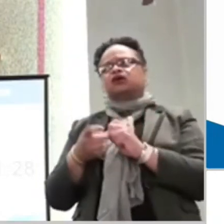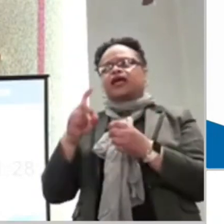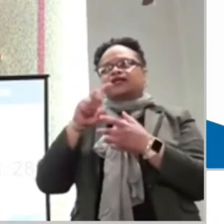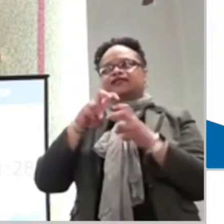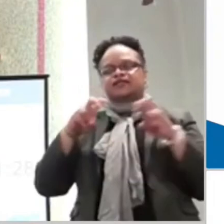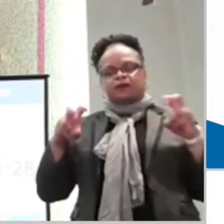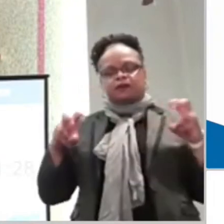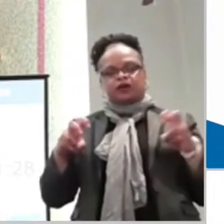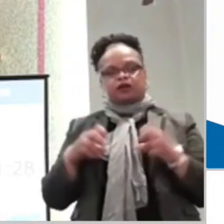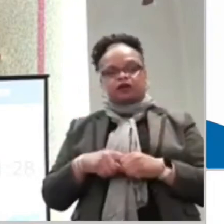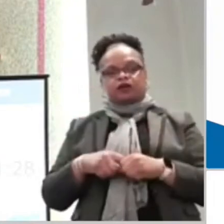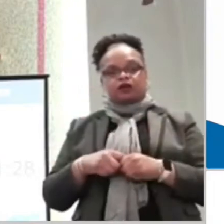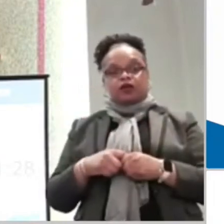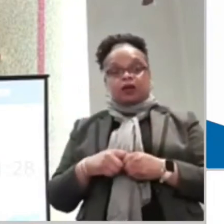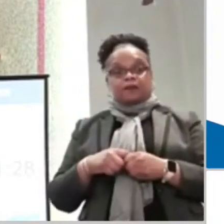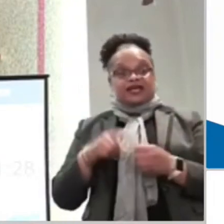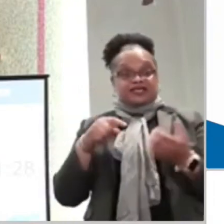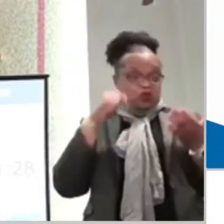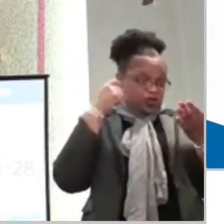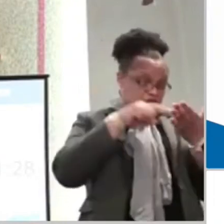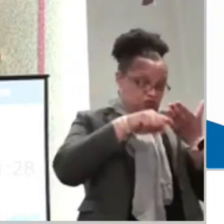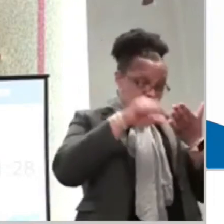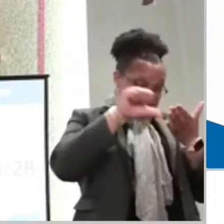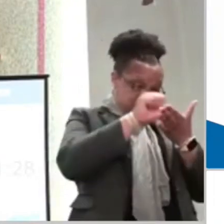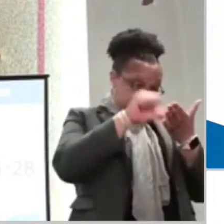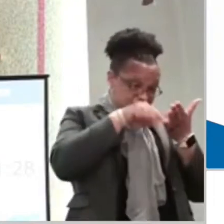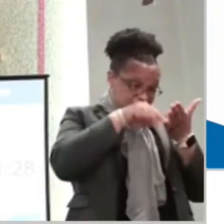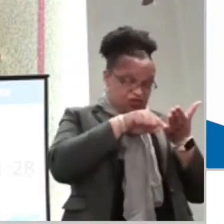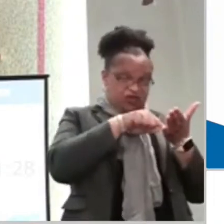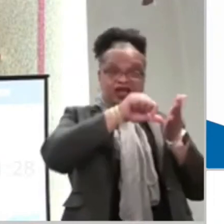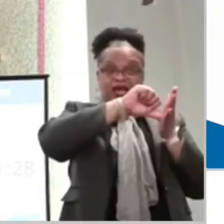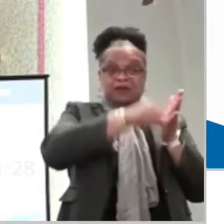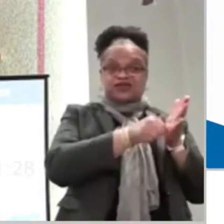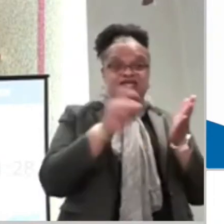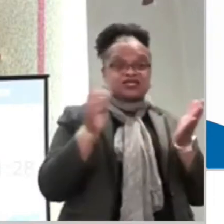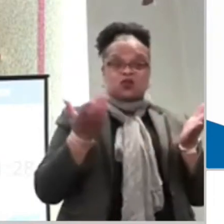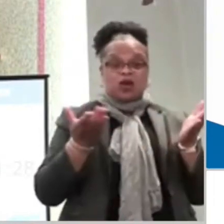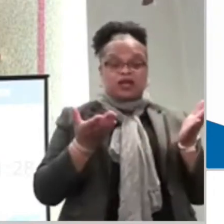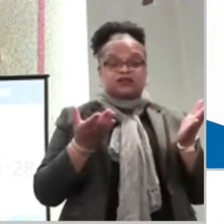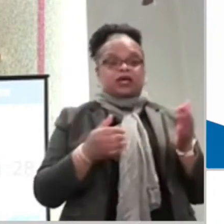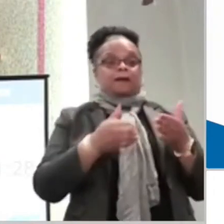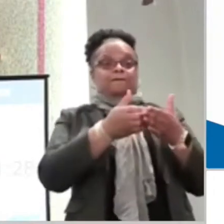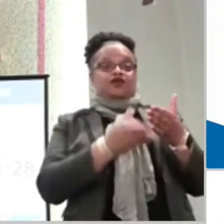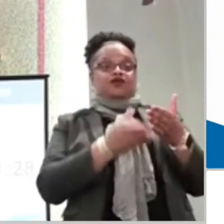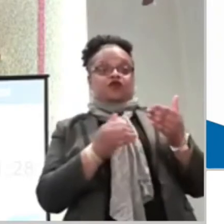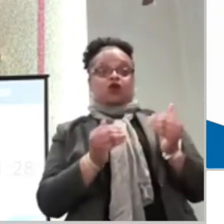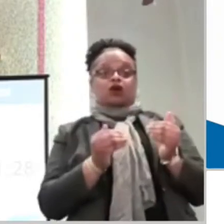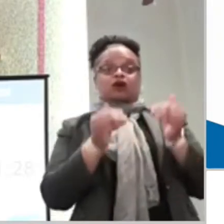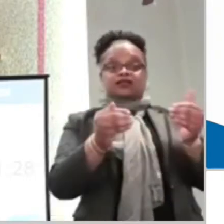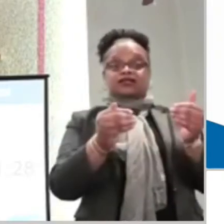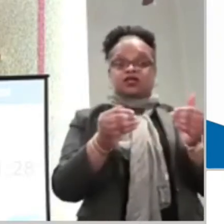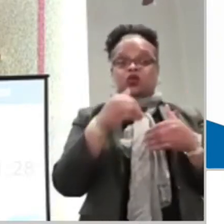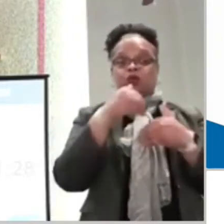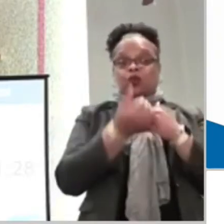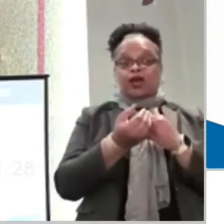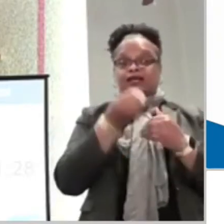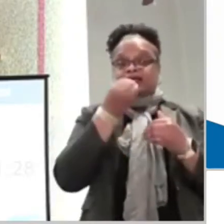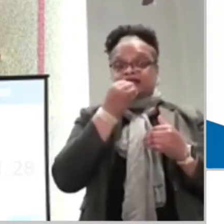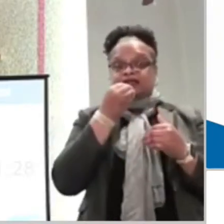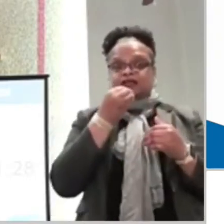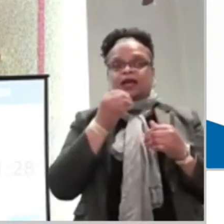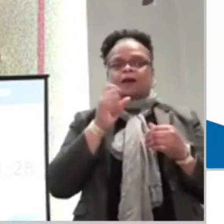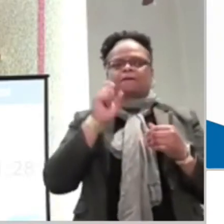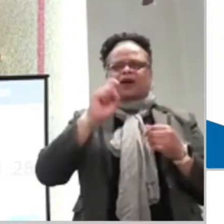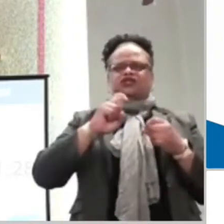Because another thing that's really highlighted in 1 Corinthians 11.28 is, before proceeding, really examine